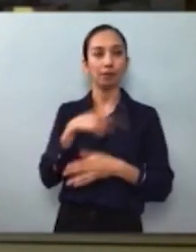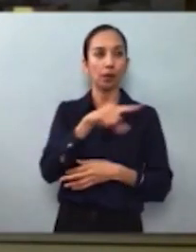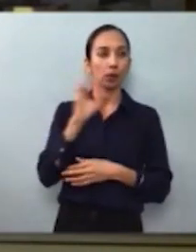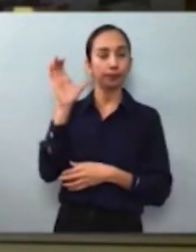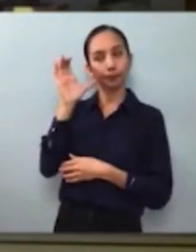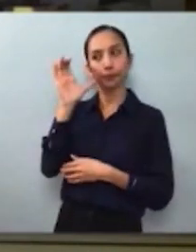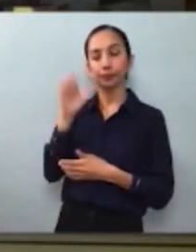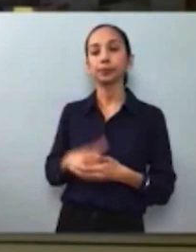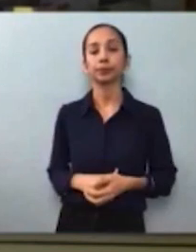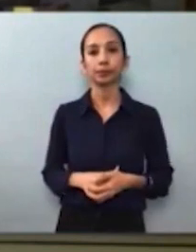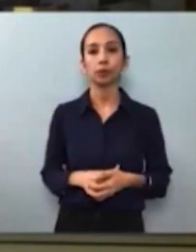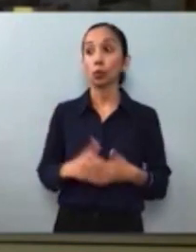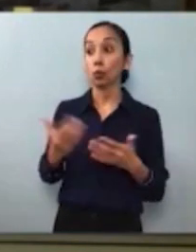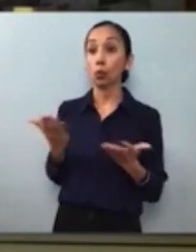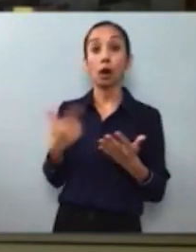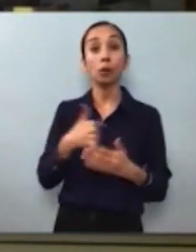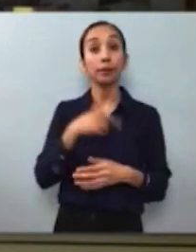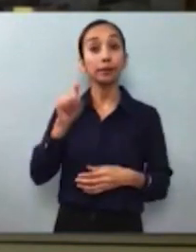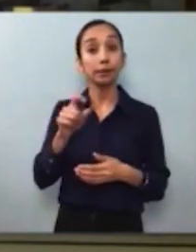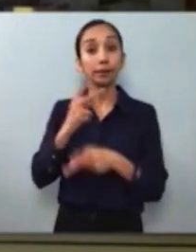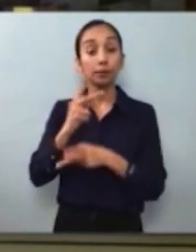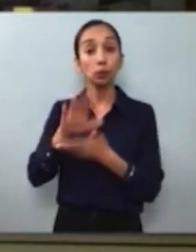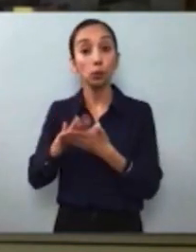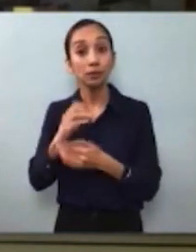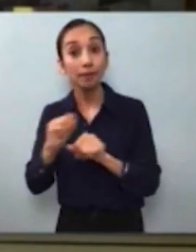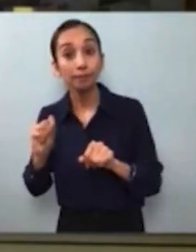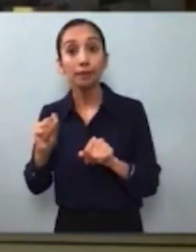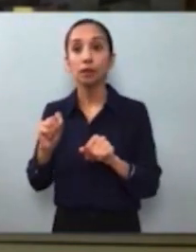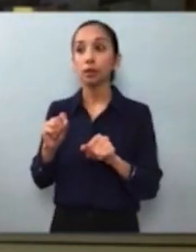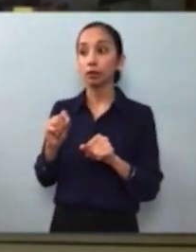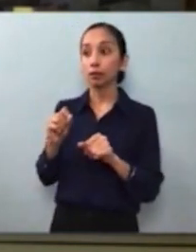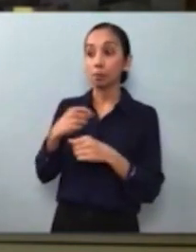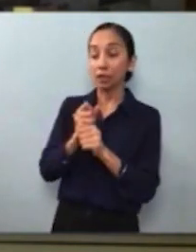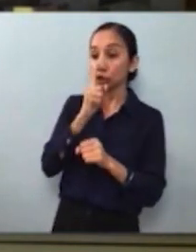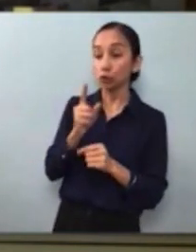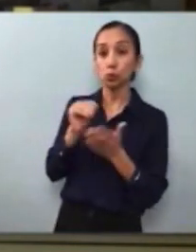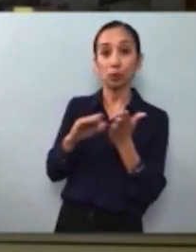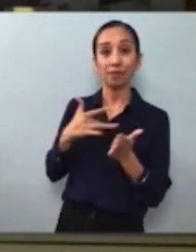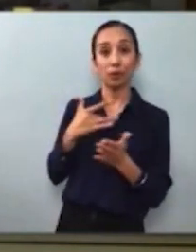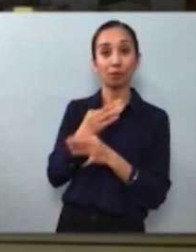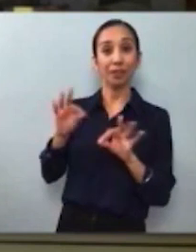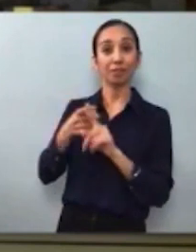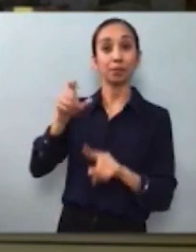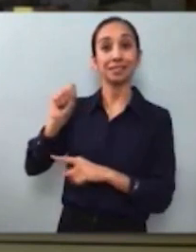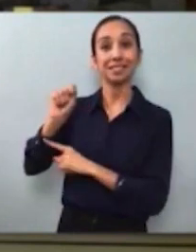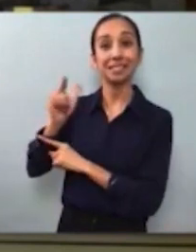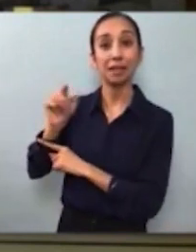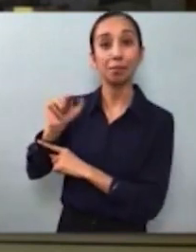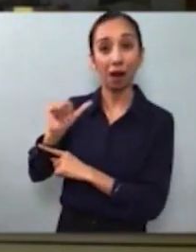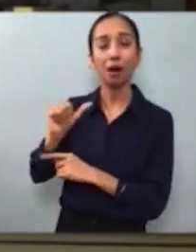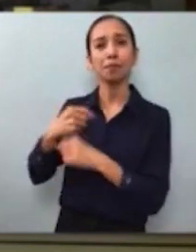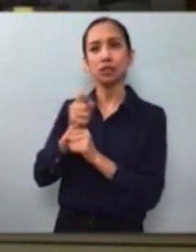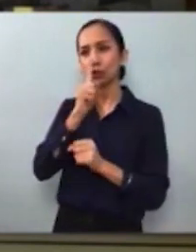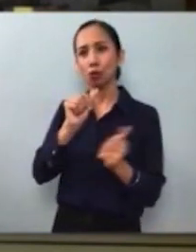as well as what students need to feel free from stigma and feel they are a respected part of their school community. They will ask hard and